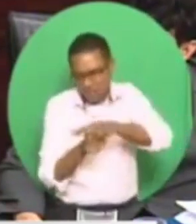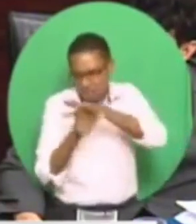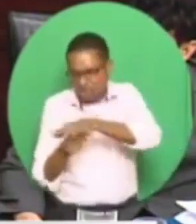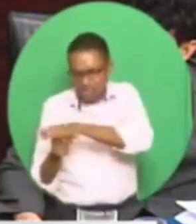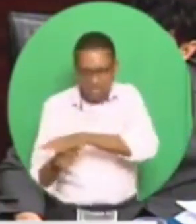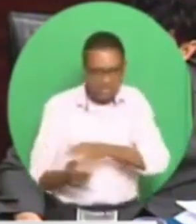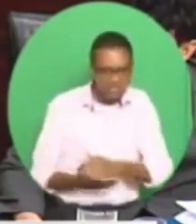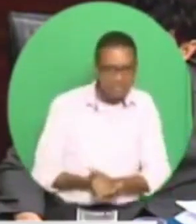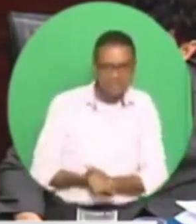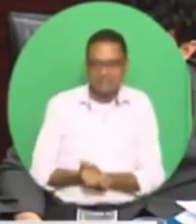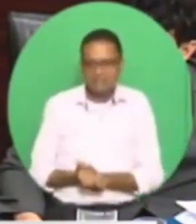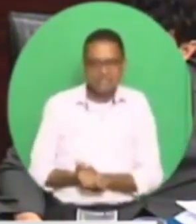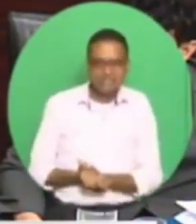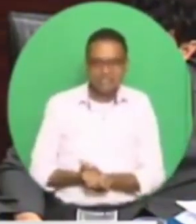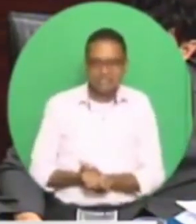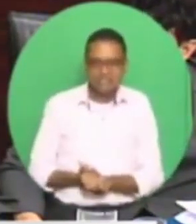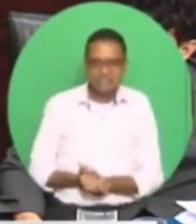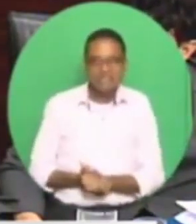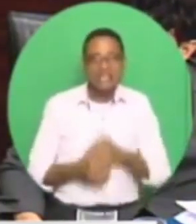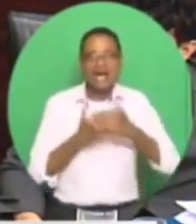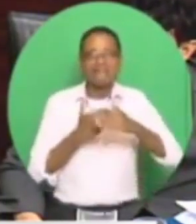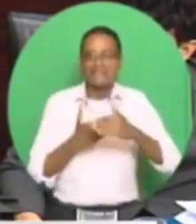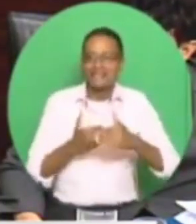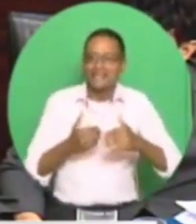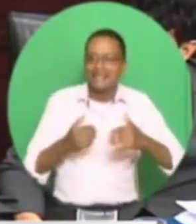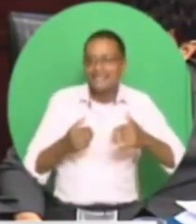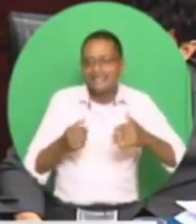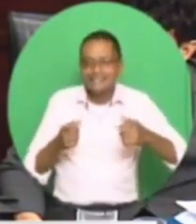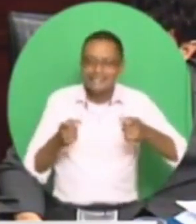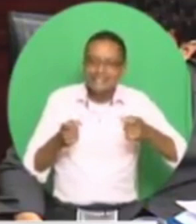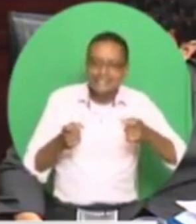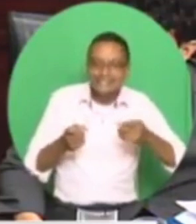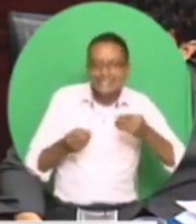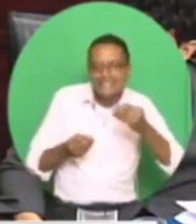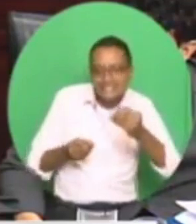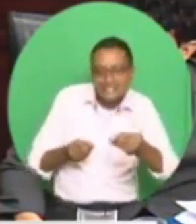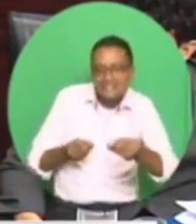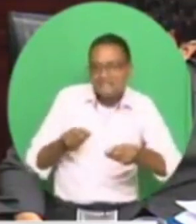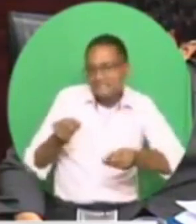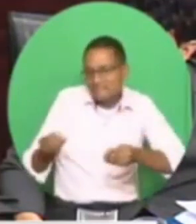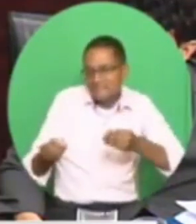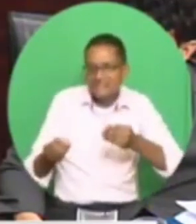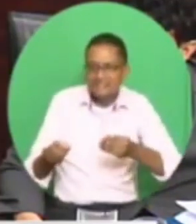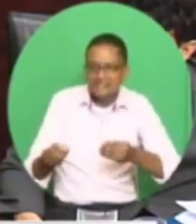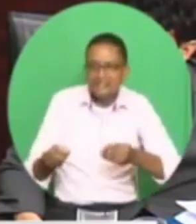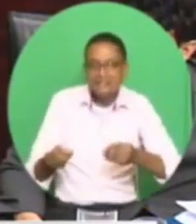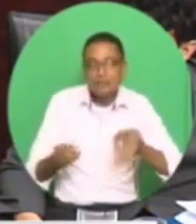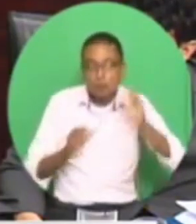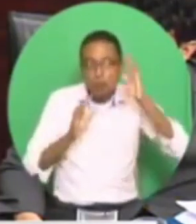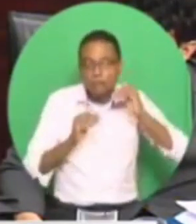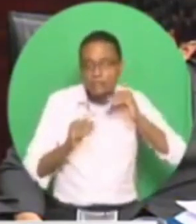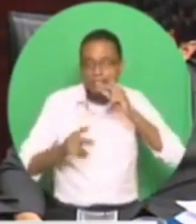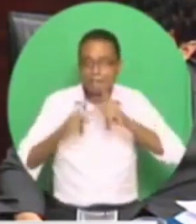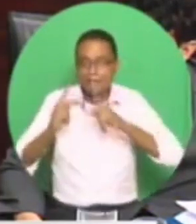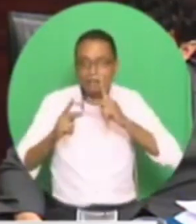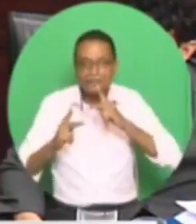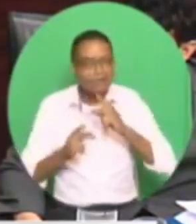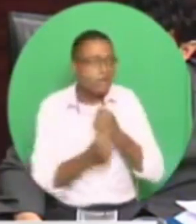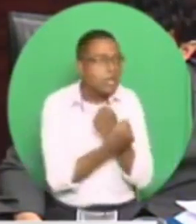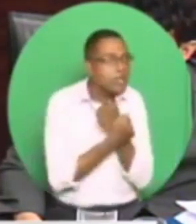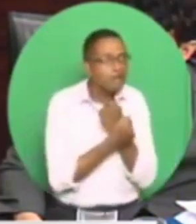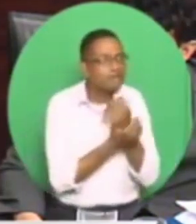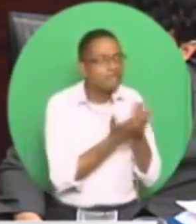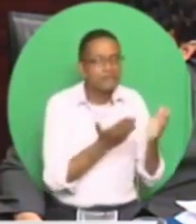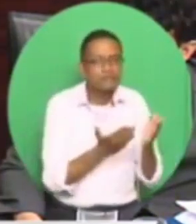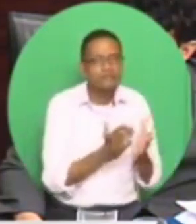benevolent dictatorship, and the people will love you. But Madam Speaker, a key part of this was this trickery, which